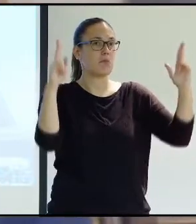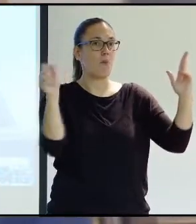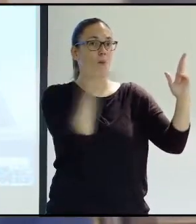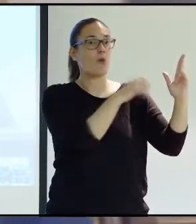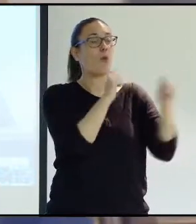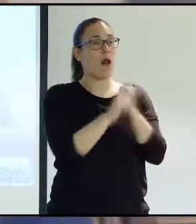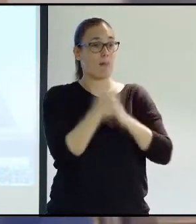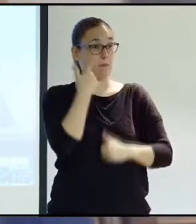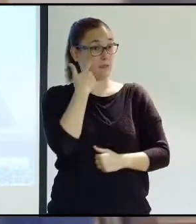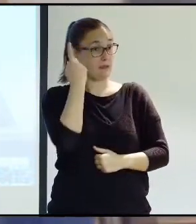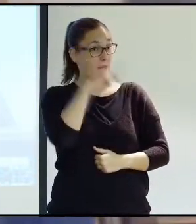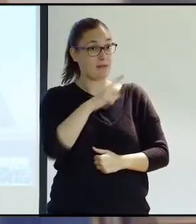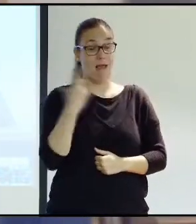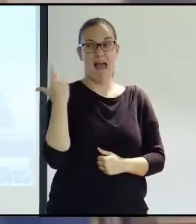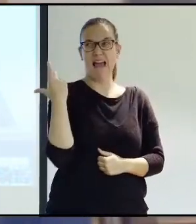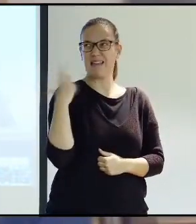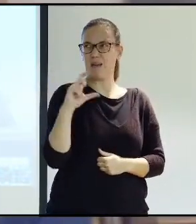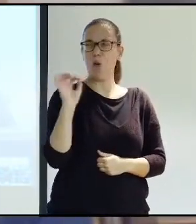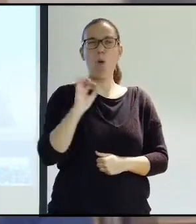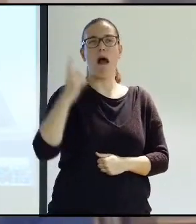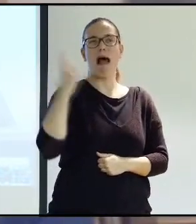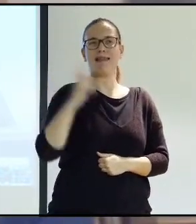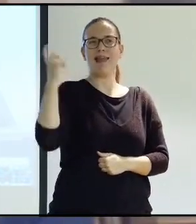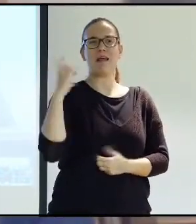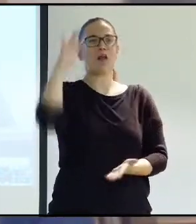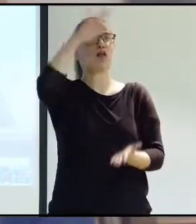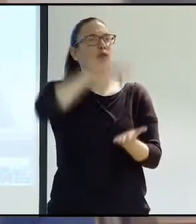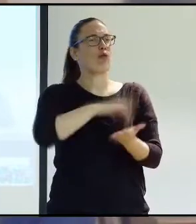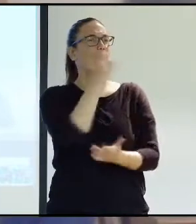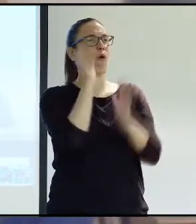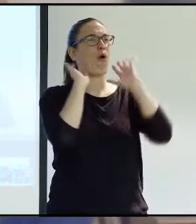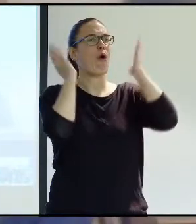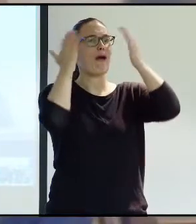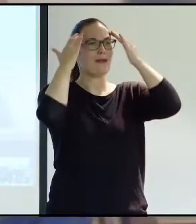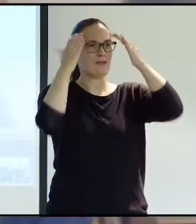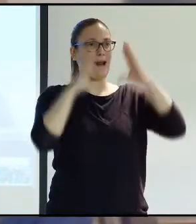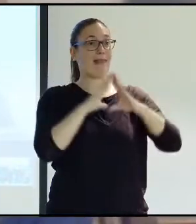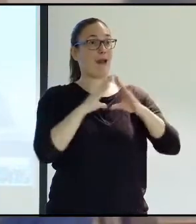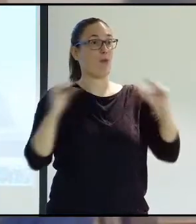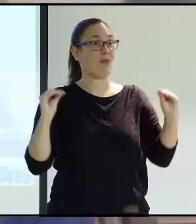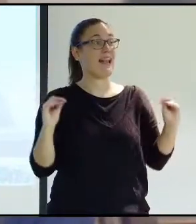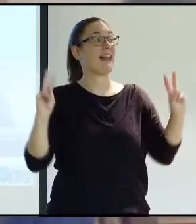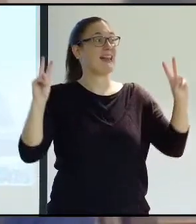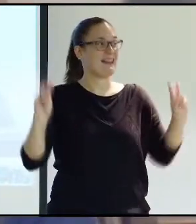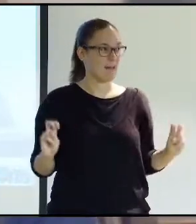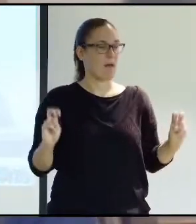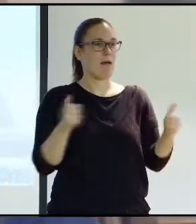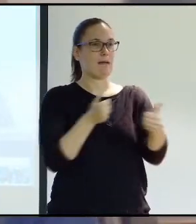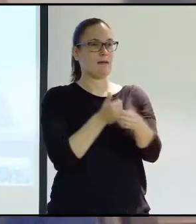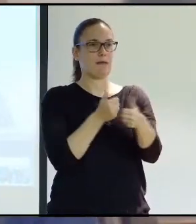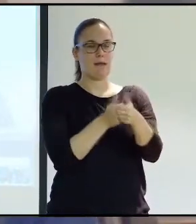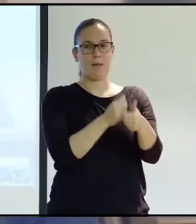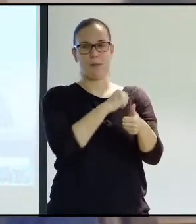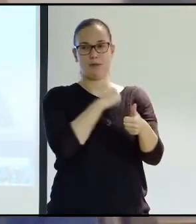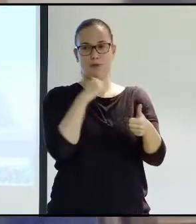Yesterday, Congress was held, or perhaps it was the day before yesterday, a Congress was held in Andalucía, the south of Spain, a